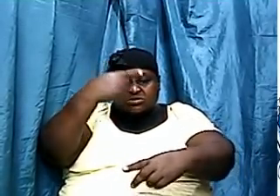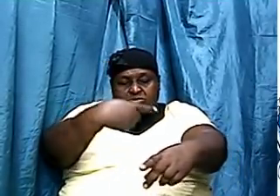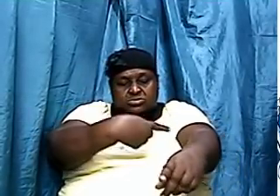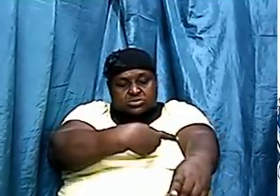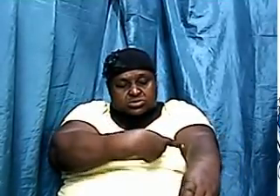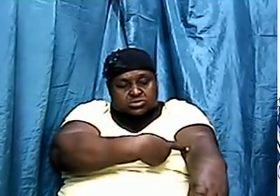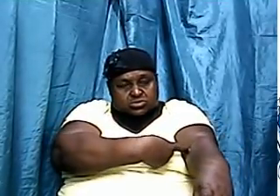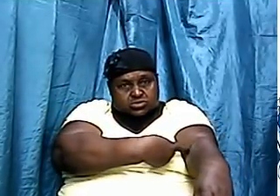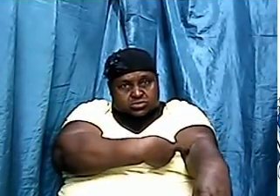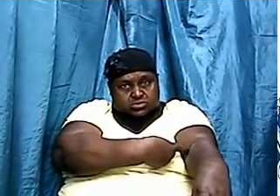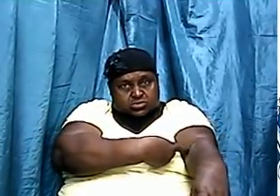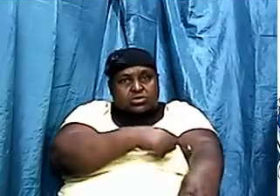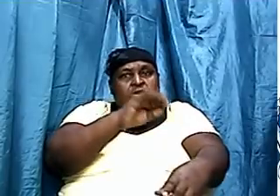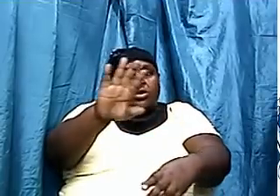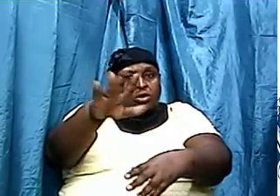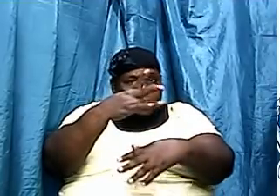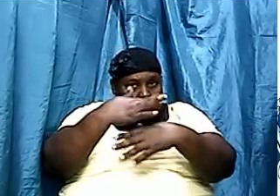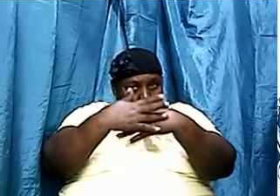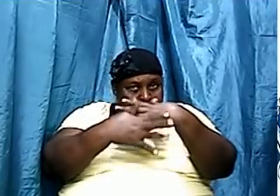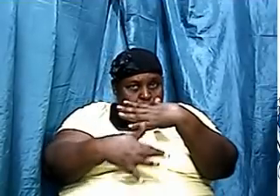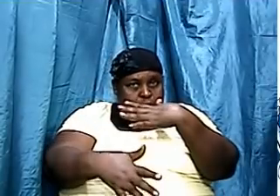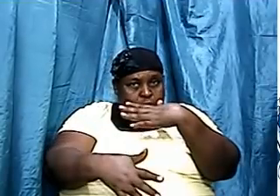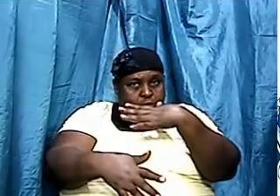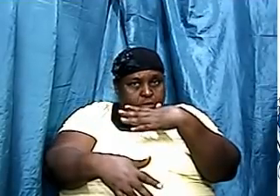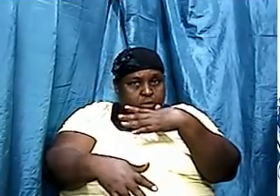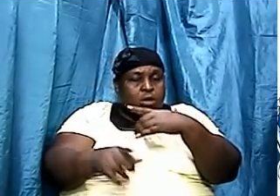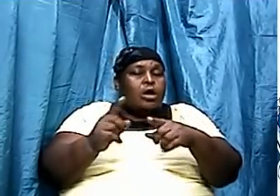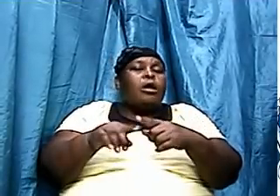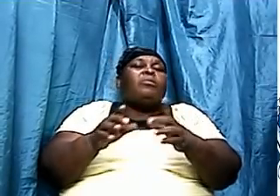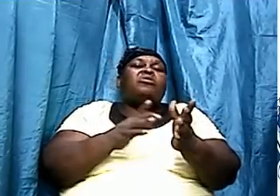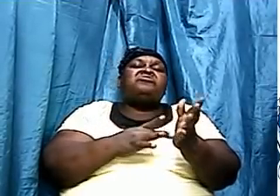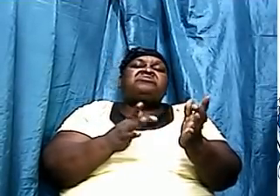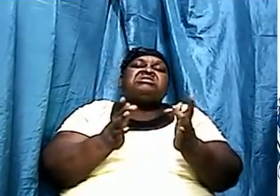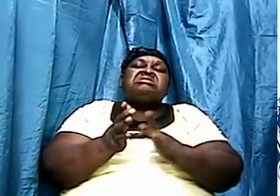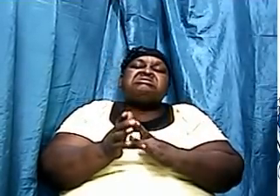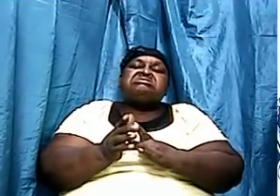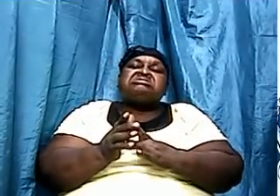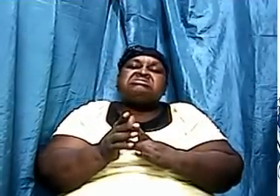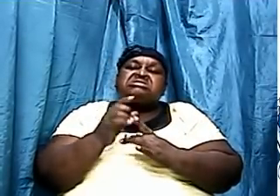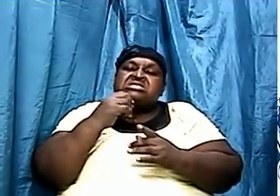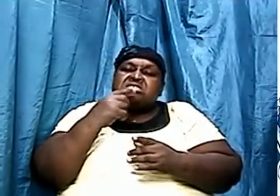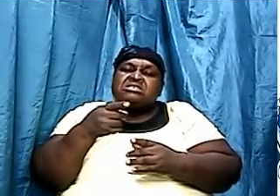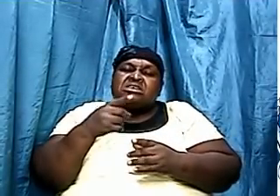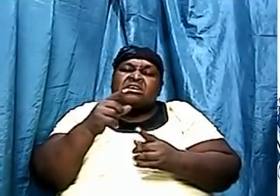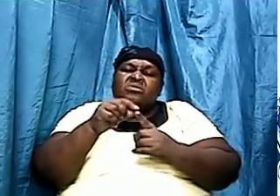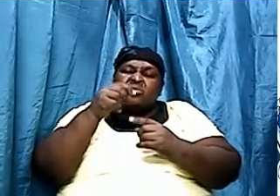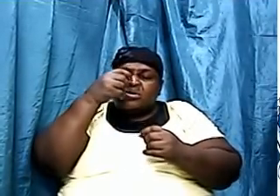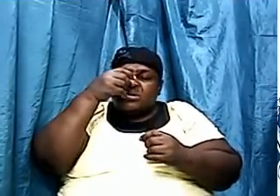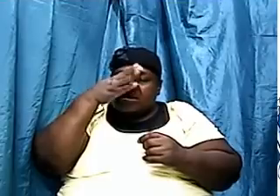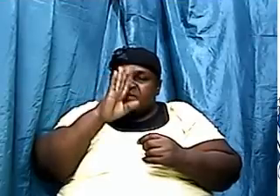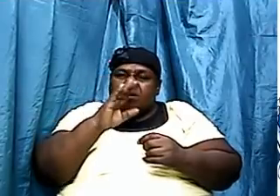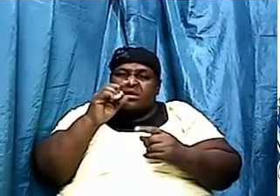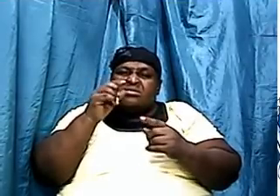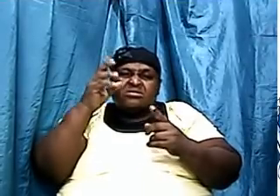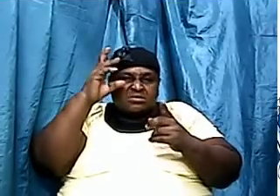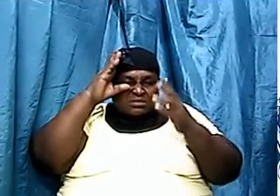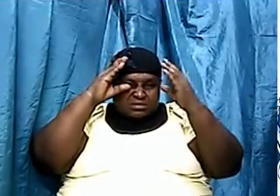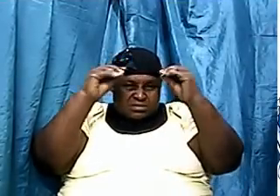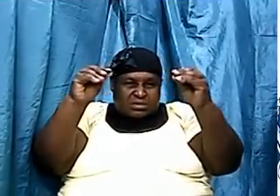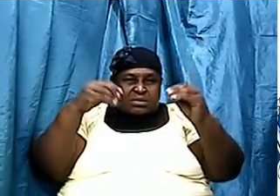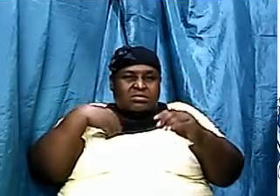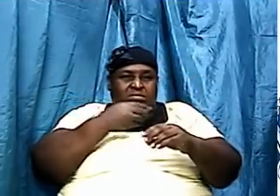the blood. But Jesus had a concept. The Word of God taught us something many, many years ago,